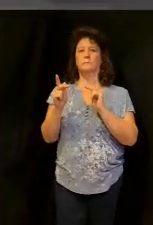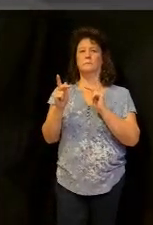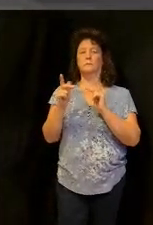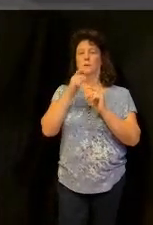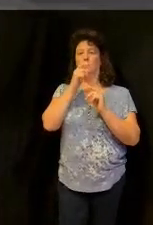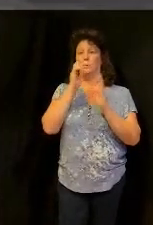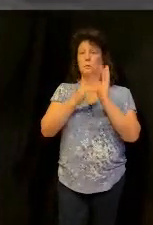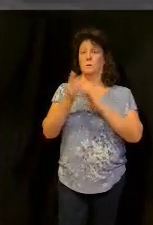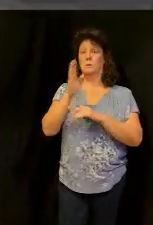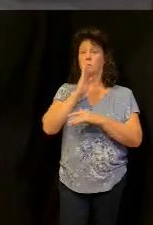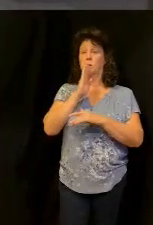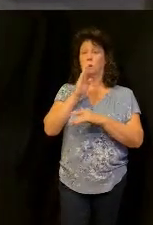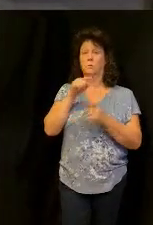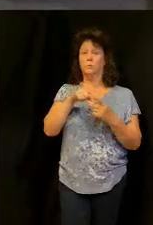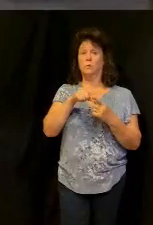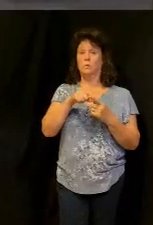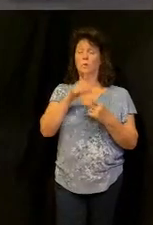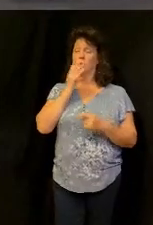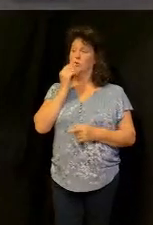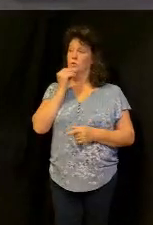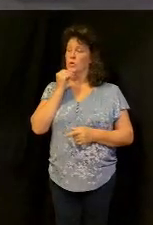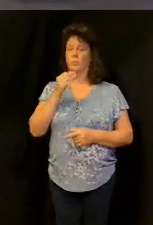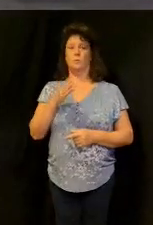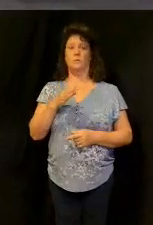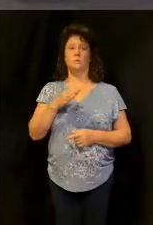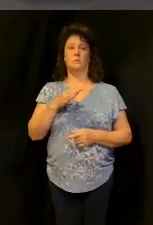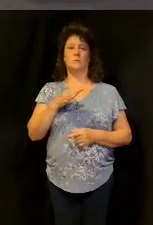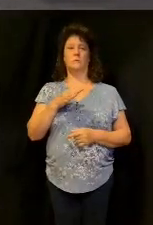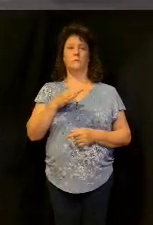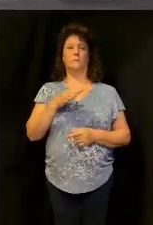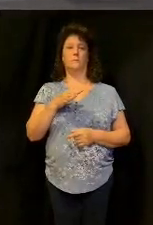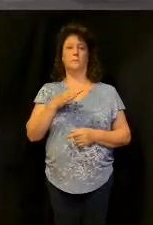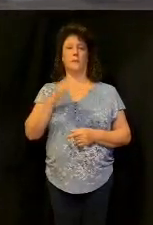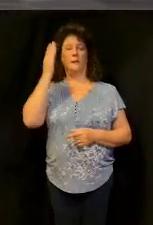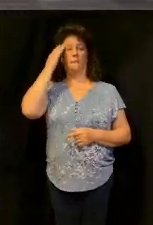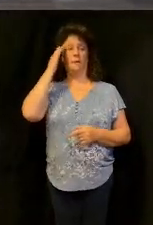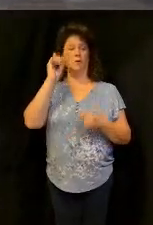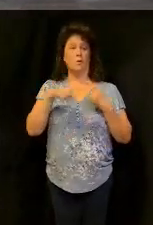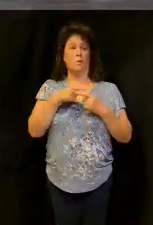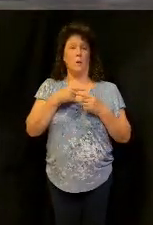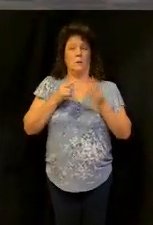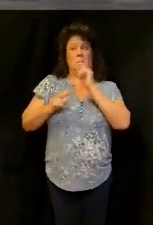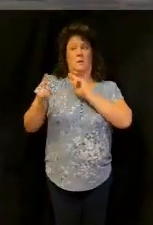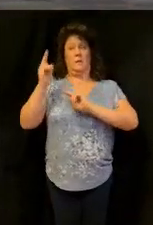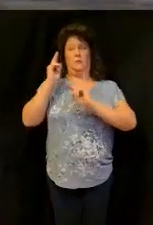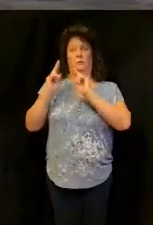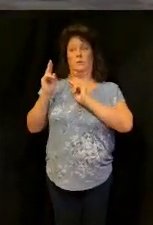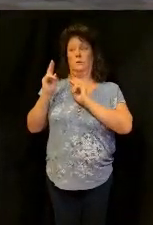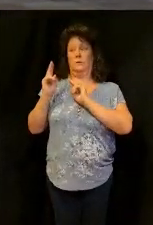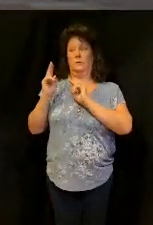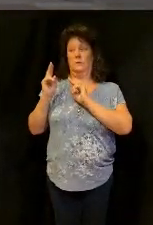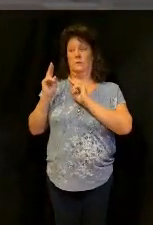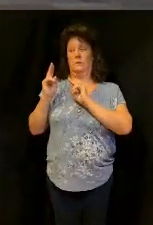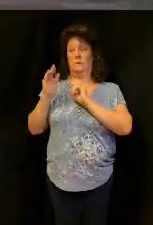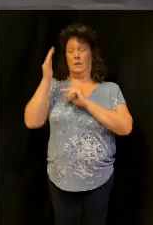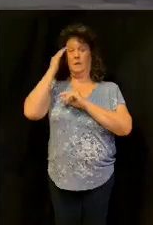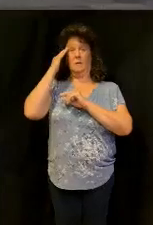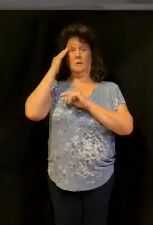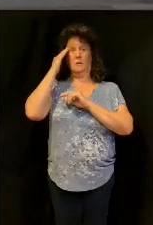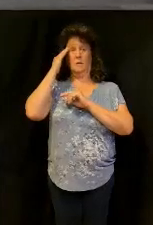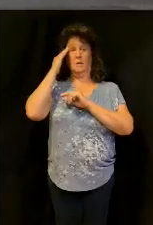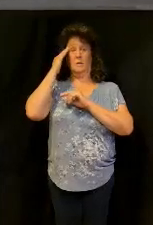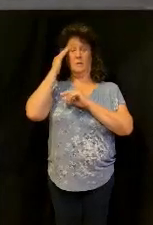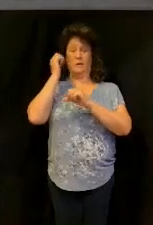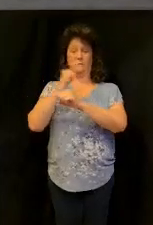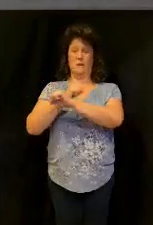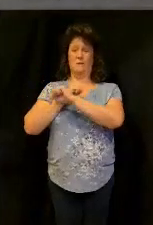they talking to the Jews they knew all about their history they knew they were in Babylonian